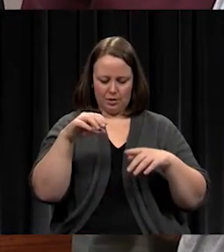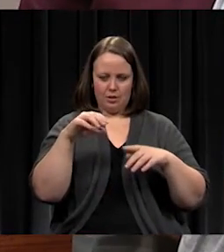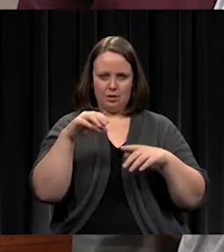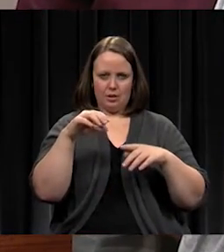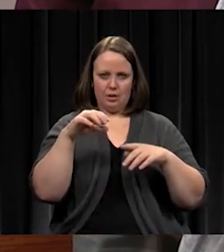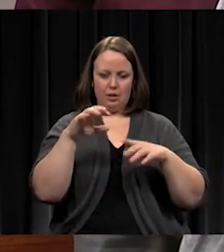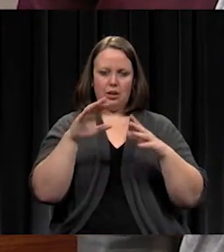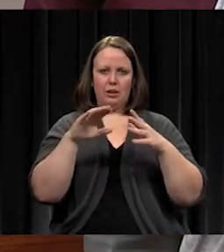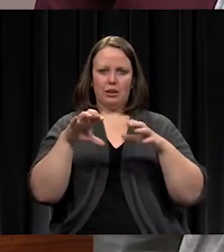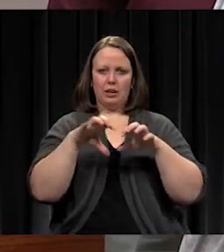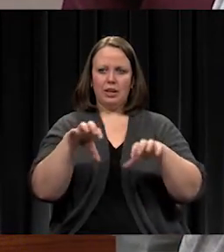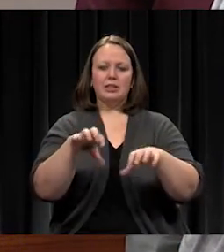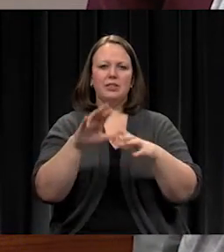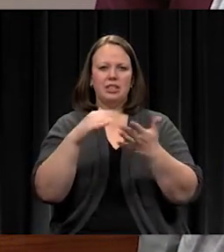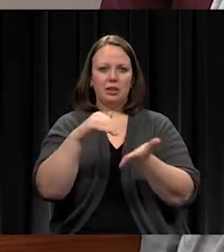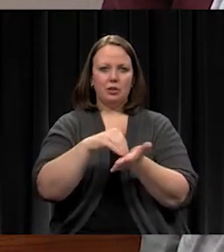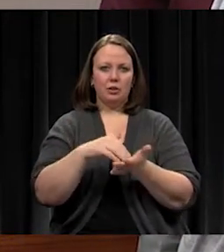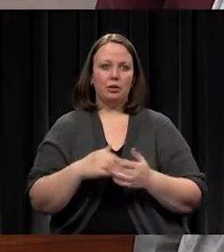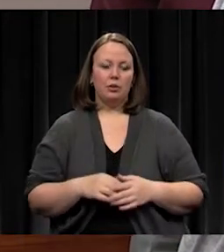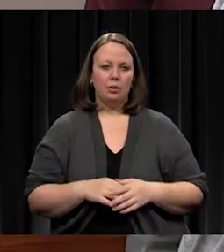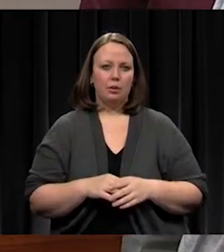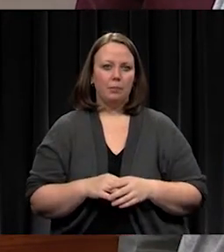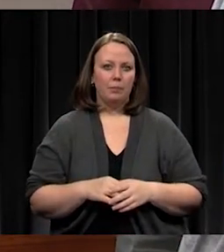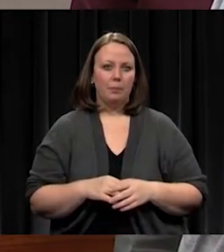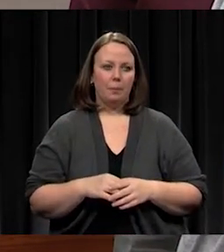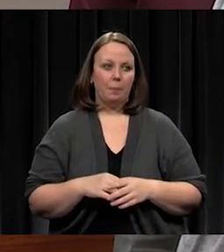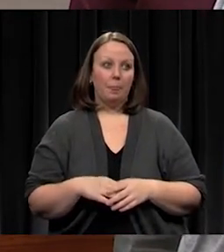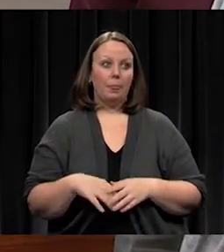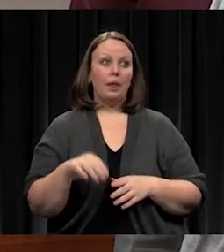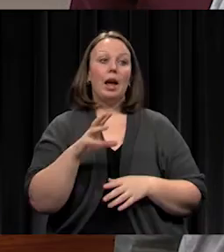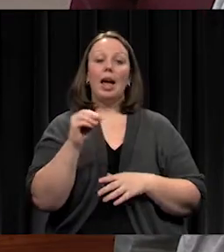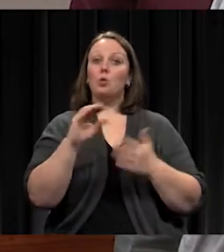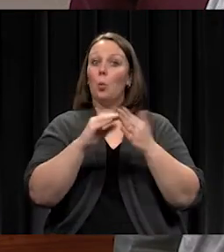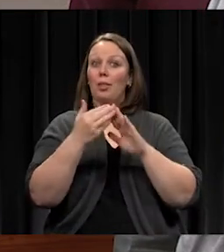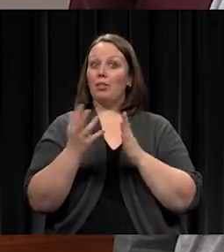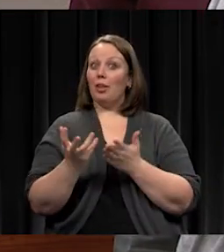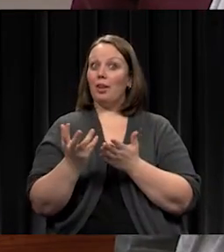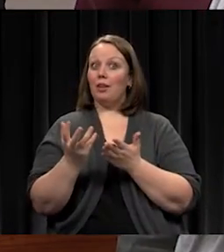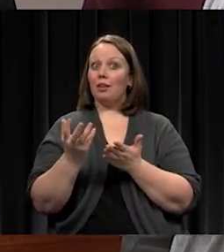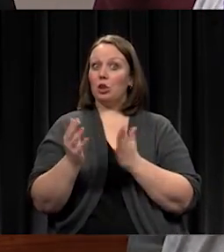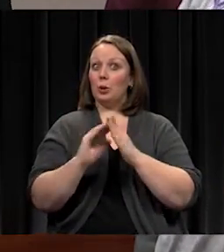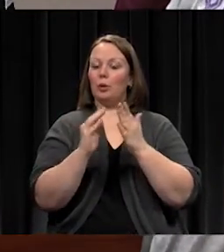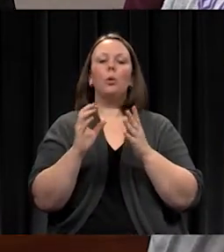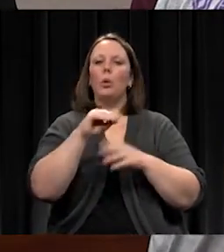And one more thing, the Olathe community, we've raised over $1 million to date.